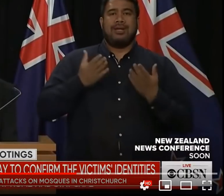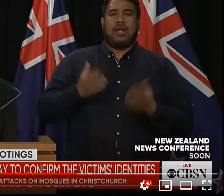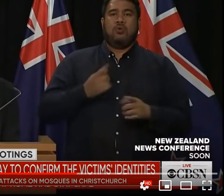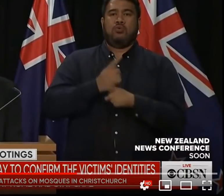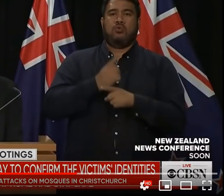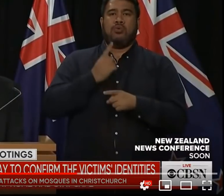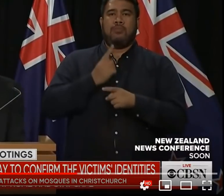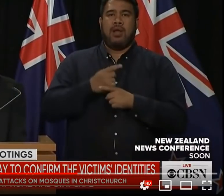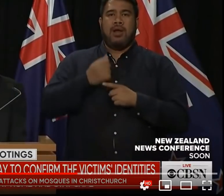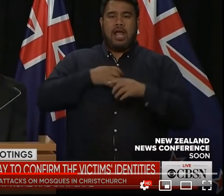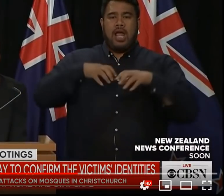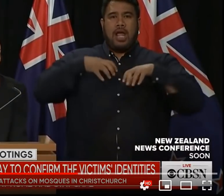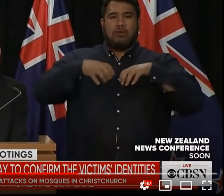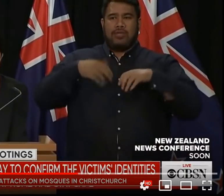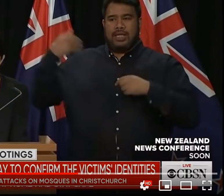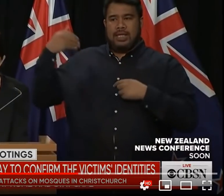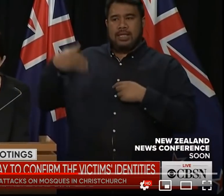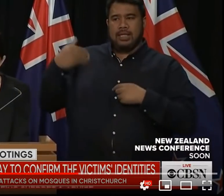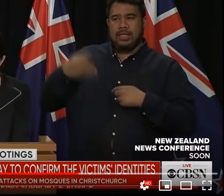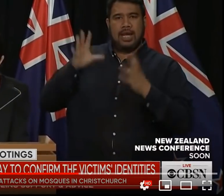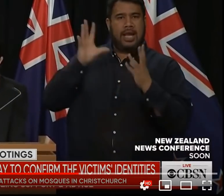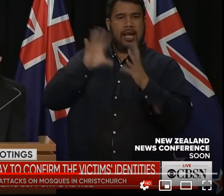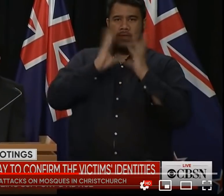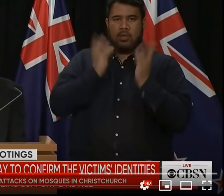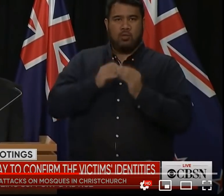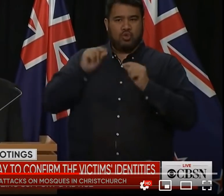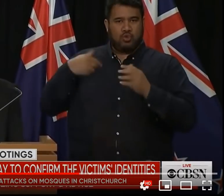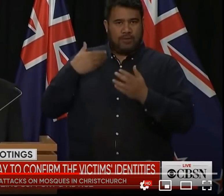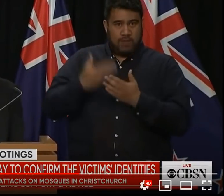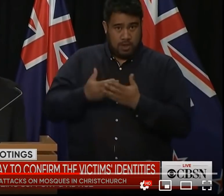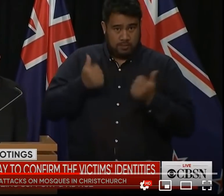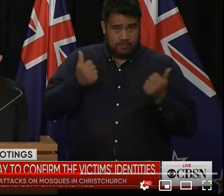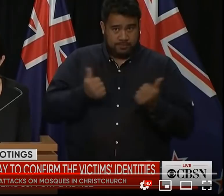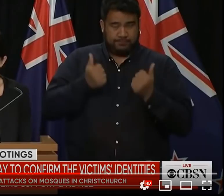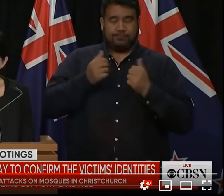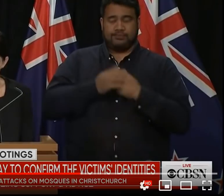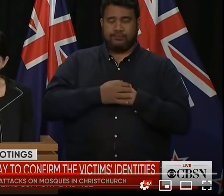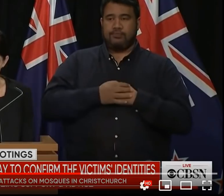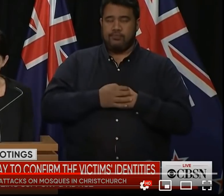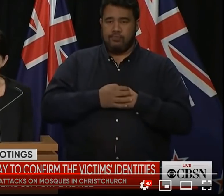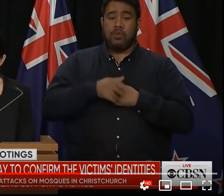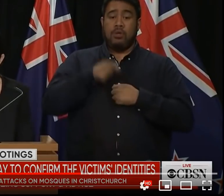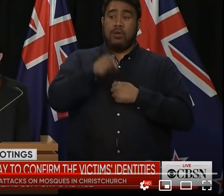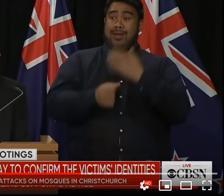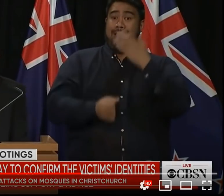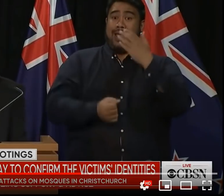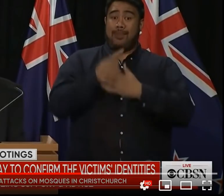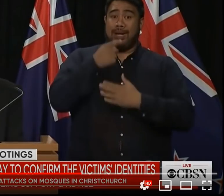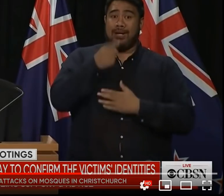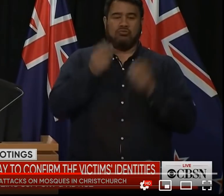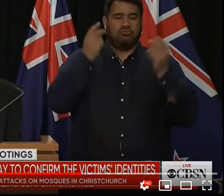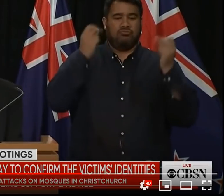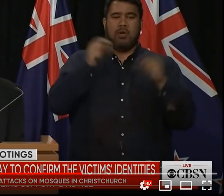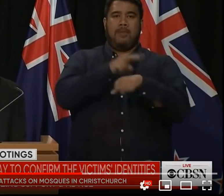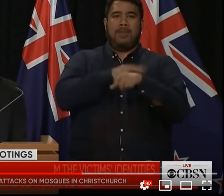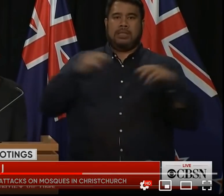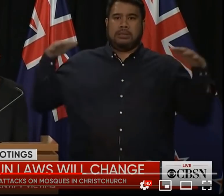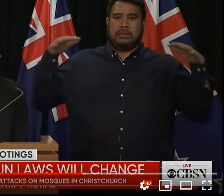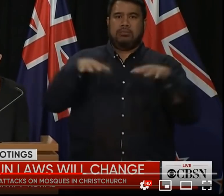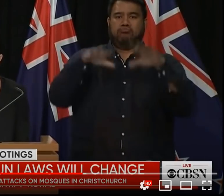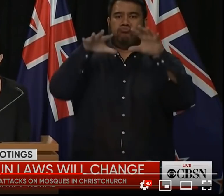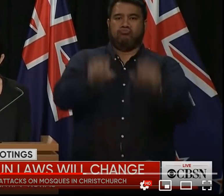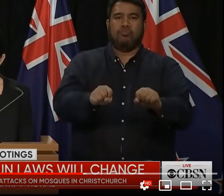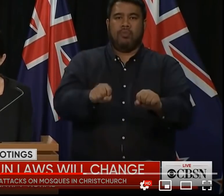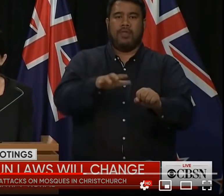yesterday so just to recap police immediately secured the areas involved and ensure that people were kept safe including